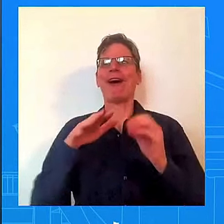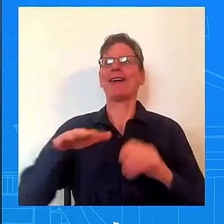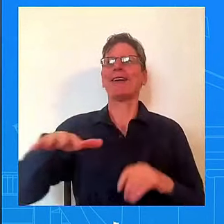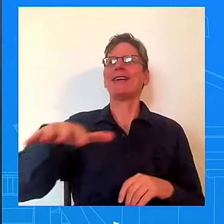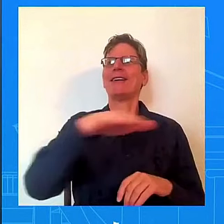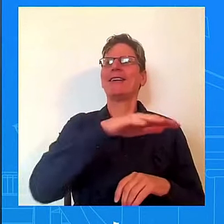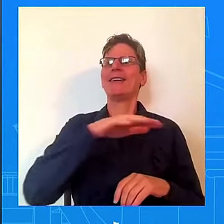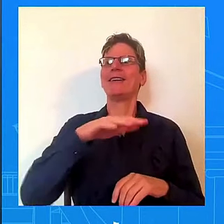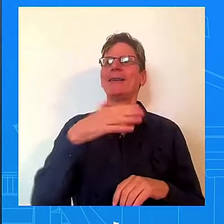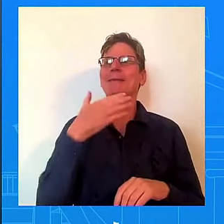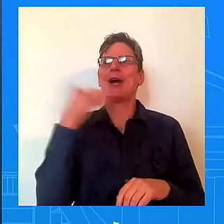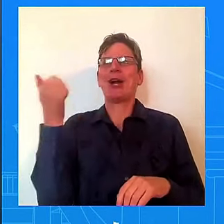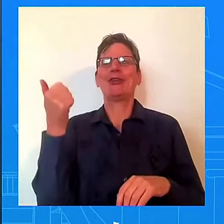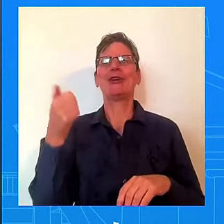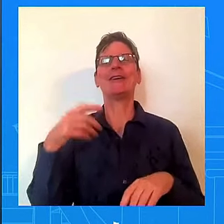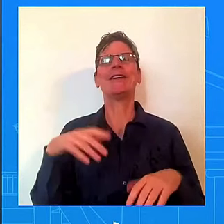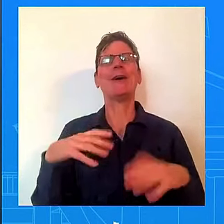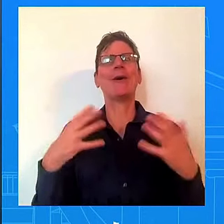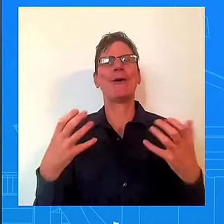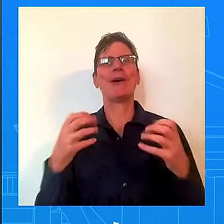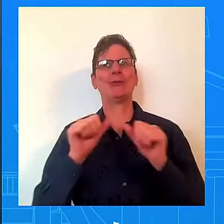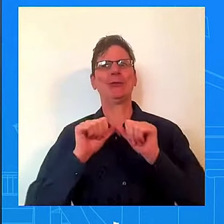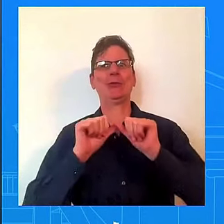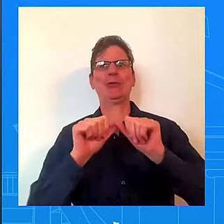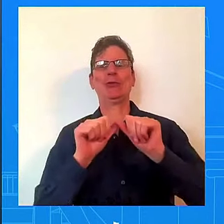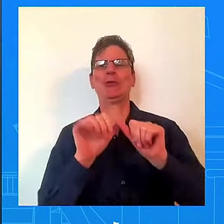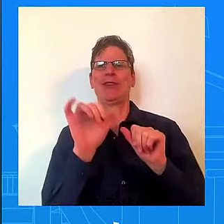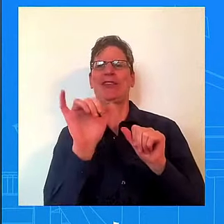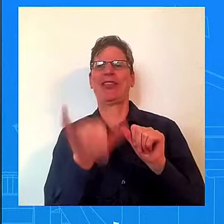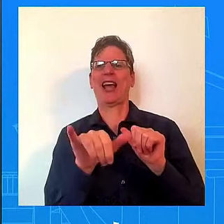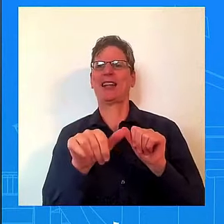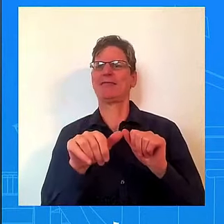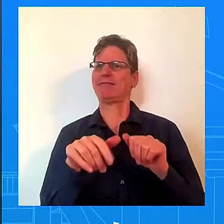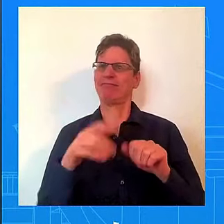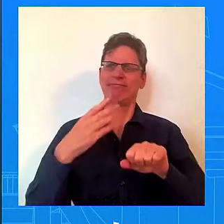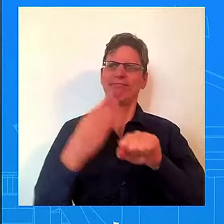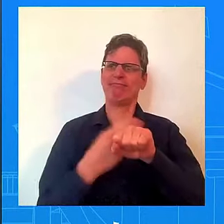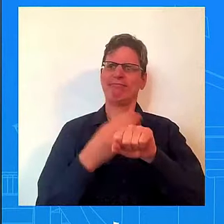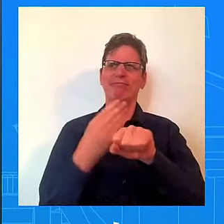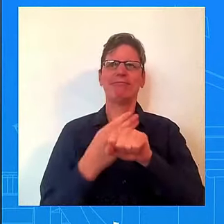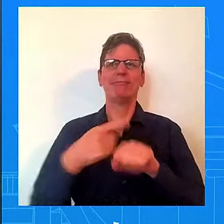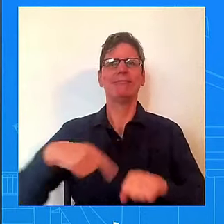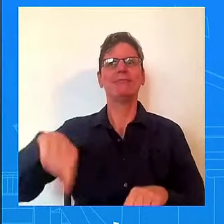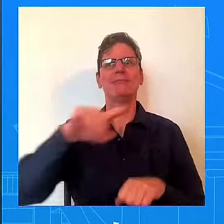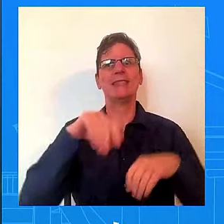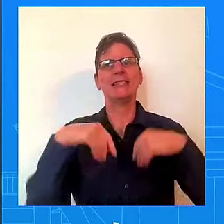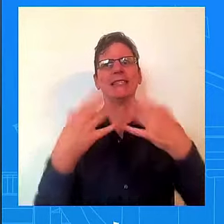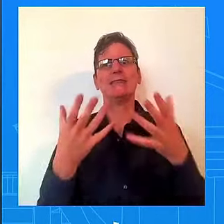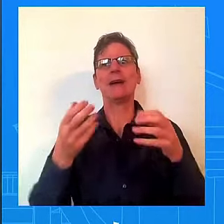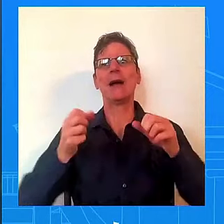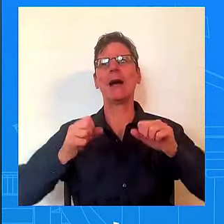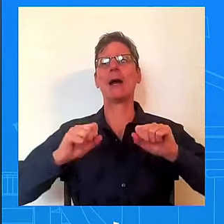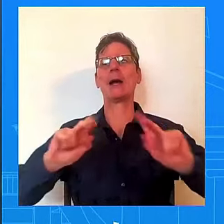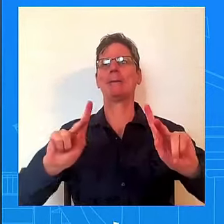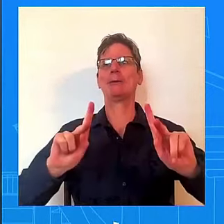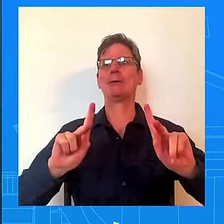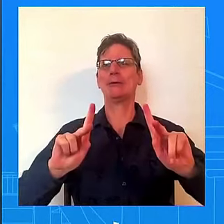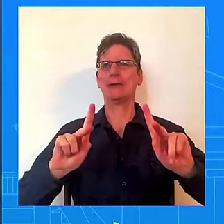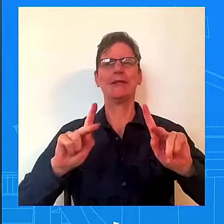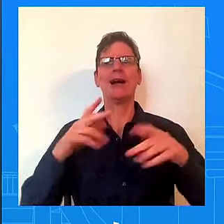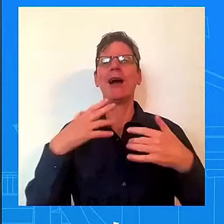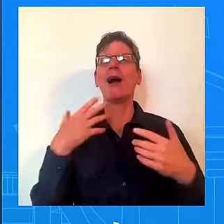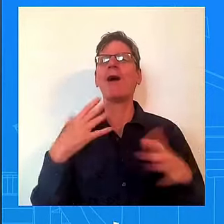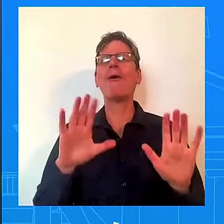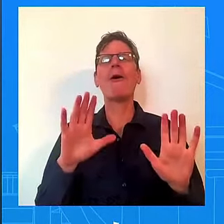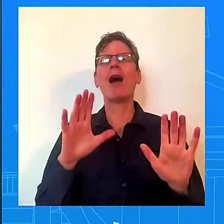shadows. That was what a person in Syracuse, New York said to me, referring to literally the shadow that I